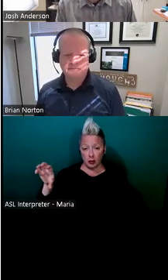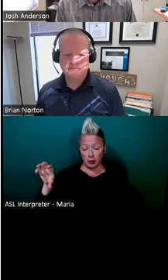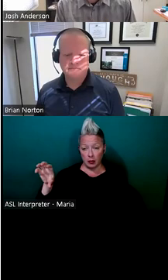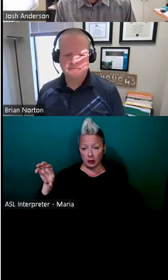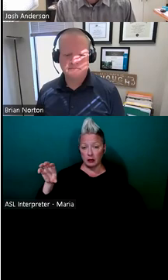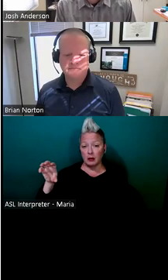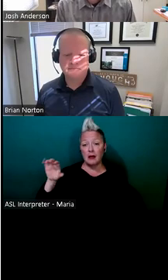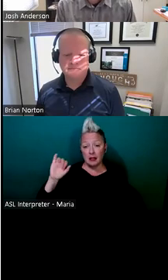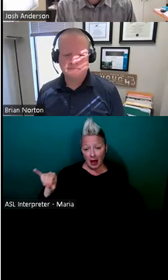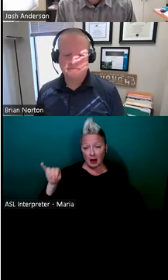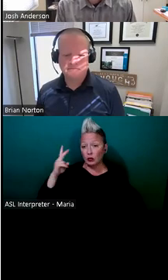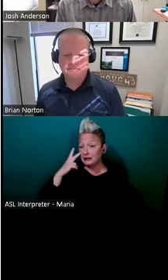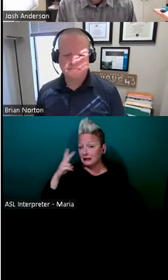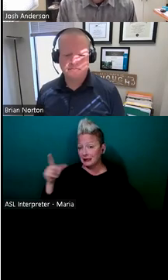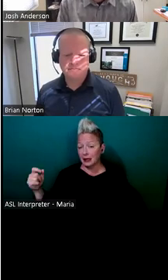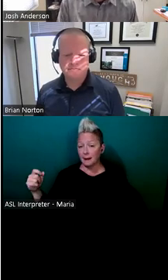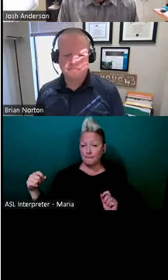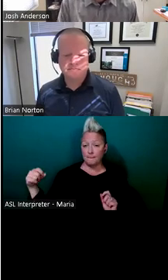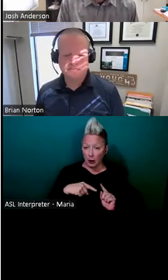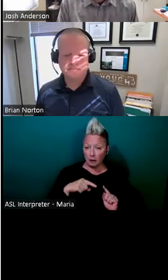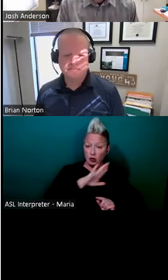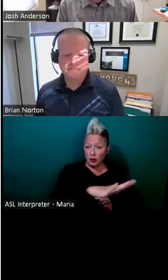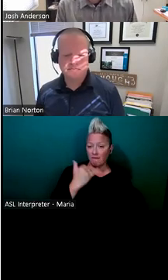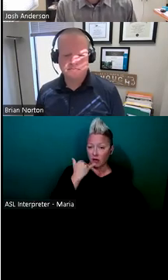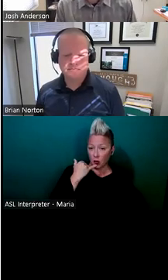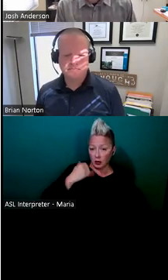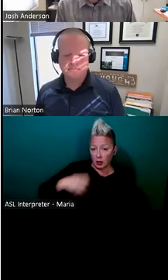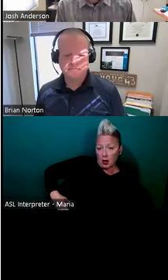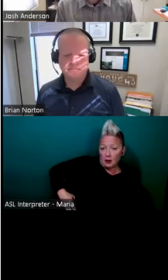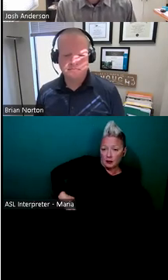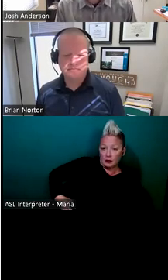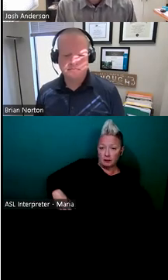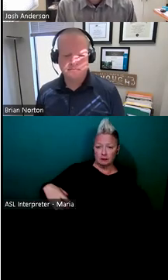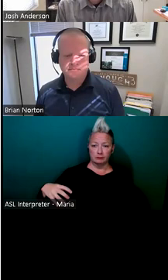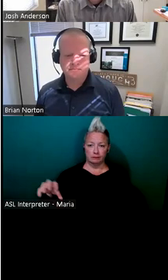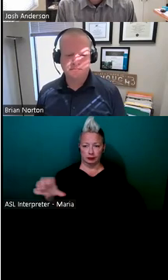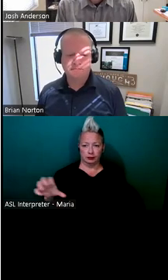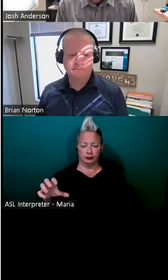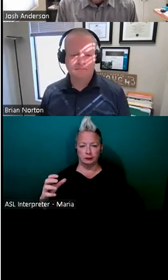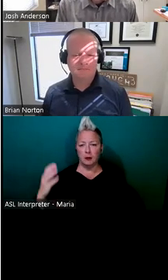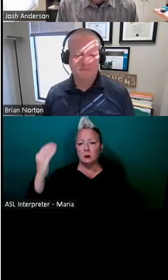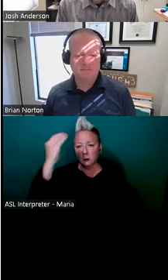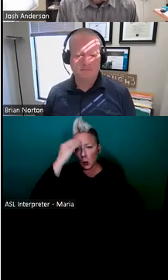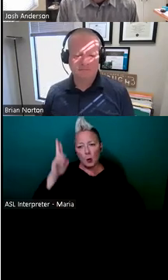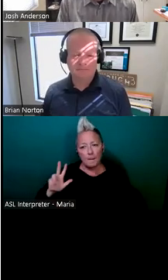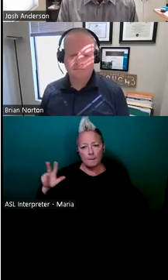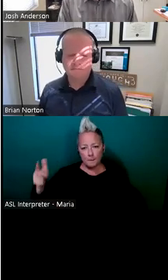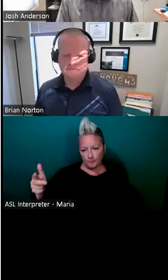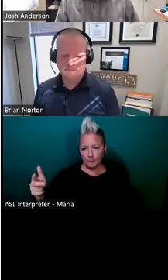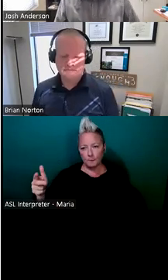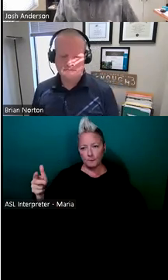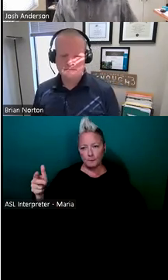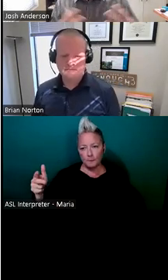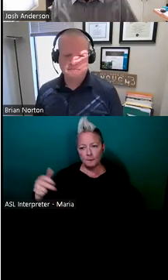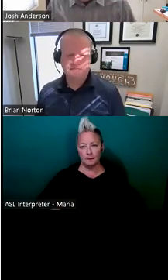alert. That alert was just set up to the person's phone. So they would have a vibration and know that someone was at the drive-through line. Uh, especially for